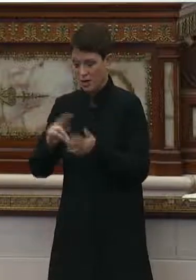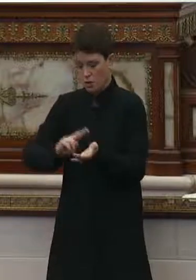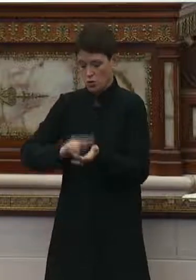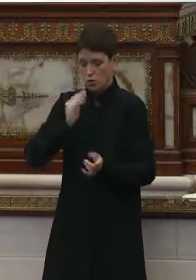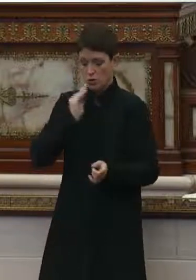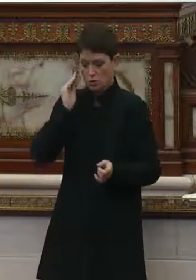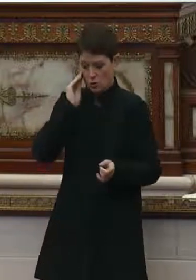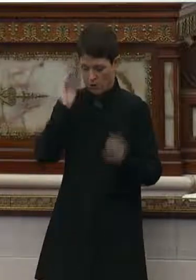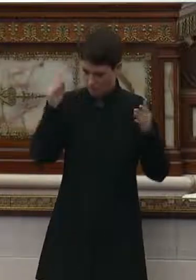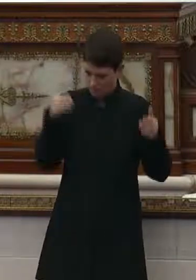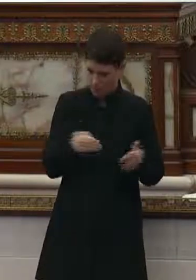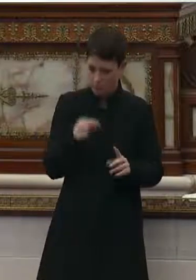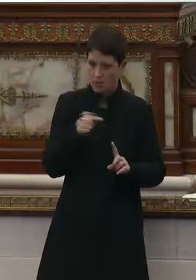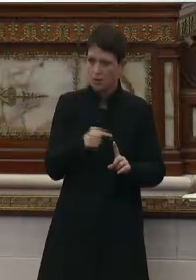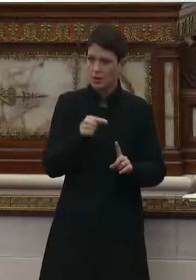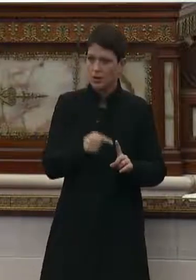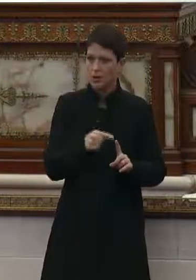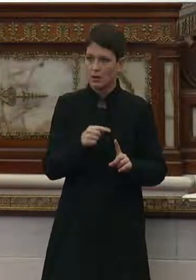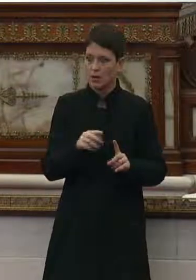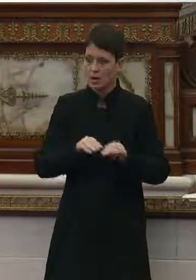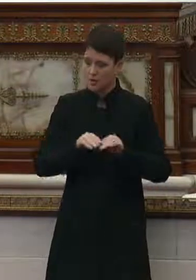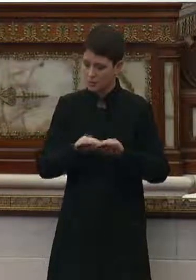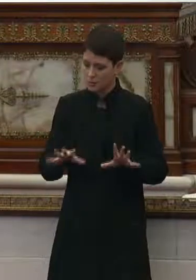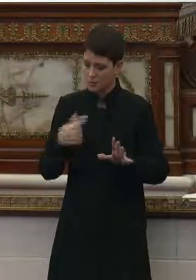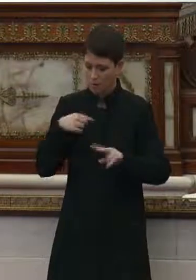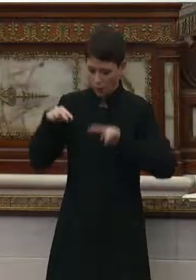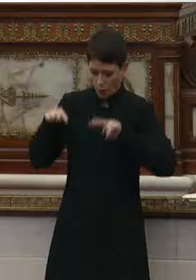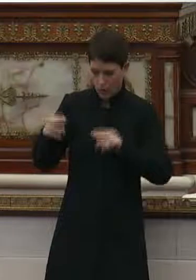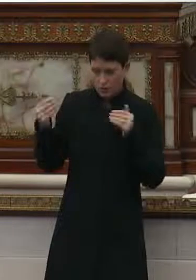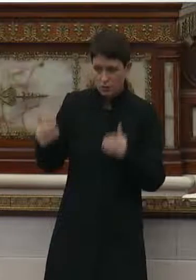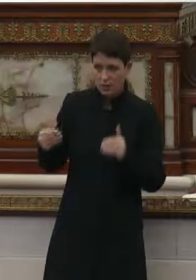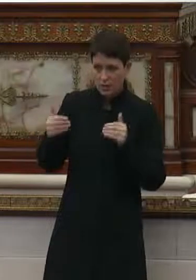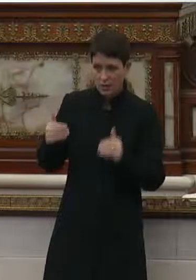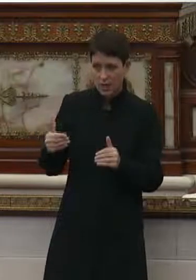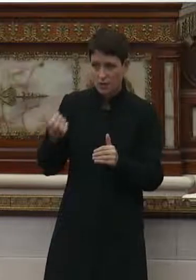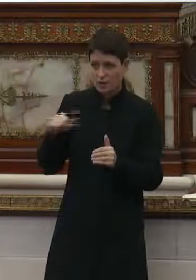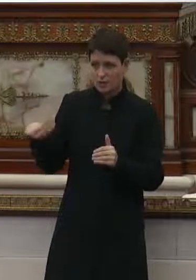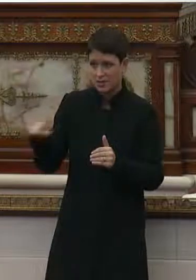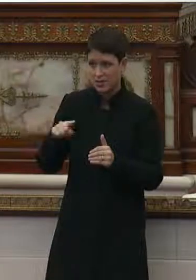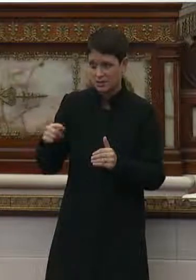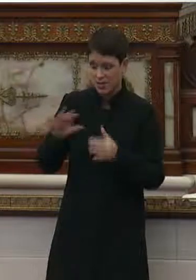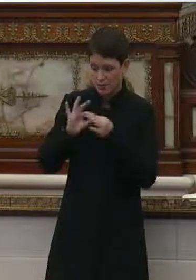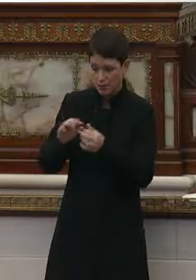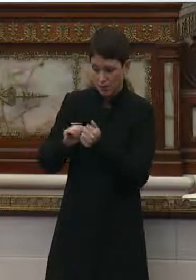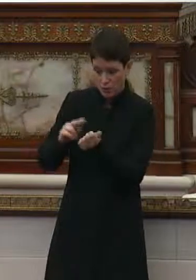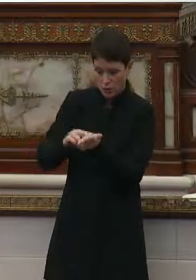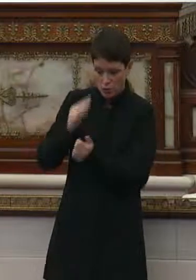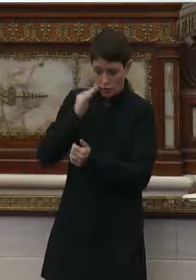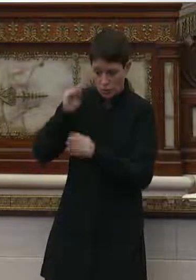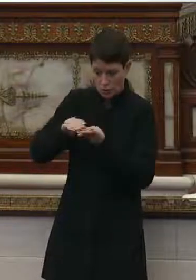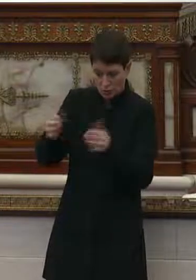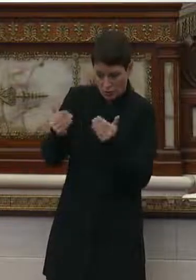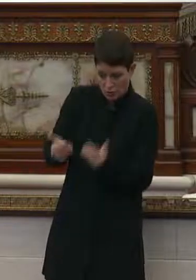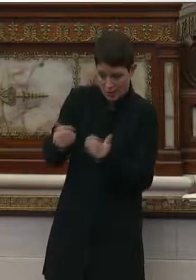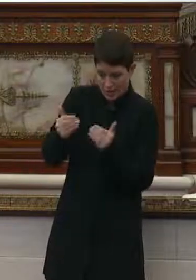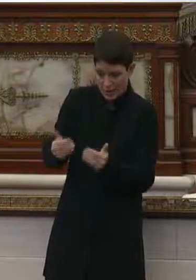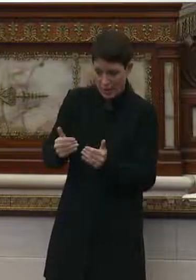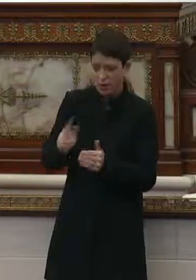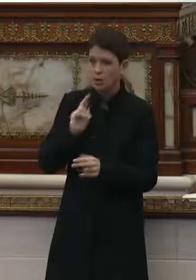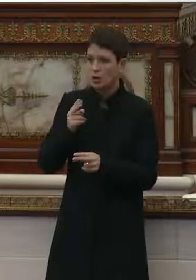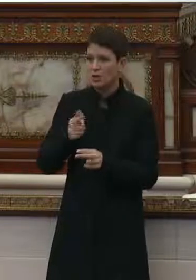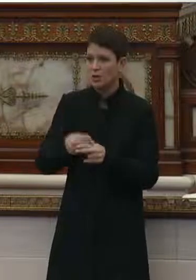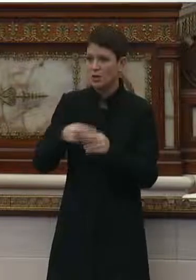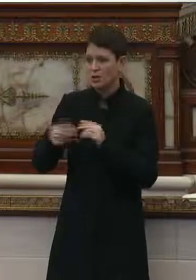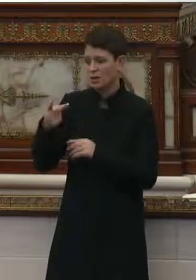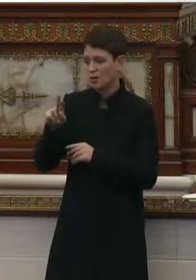homes. they, are the, is the spread that we're watching right now, does any of it have to do with nursing homes? So, and I know you talked about this in